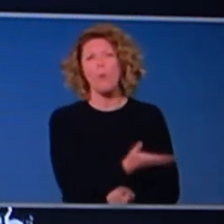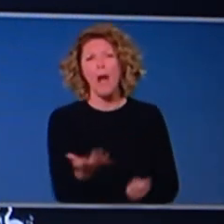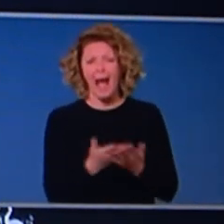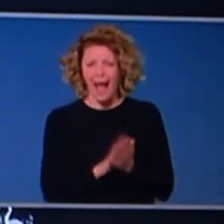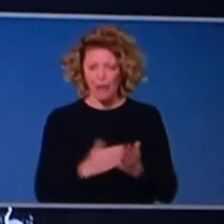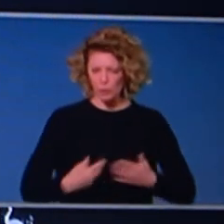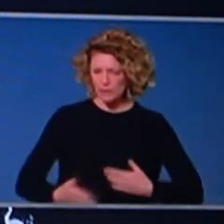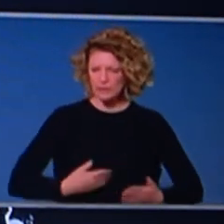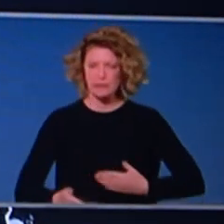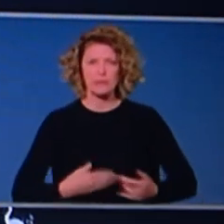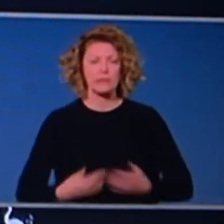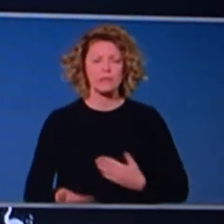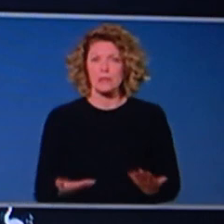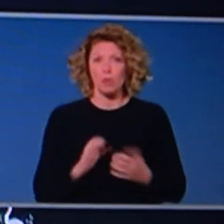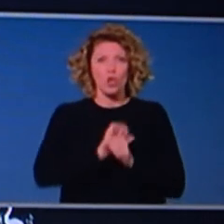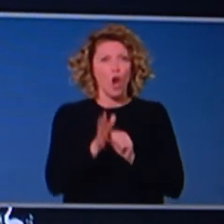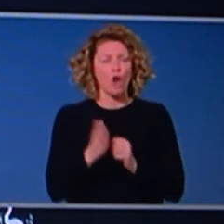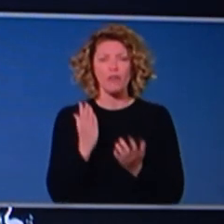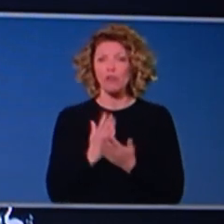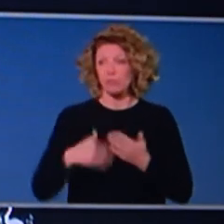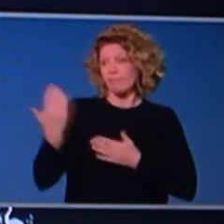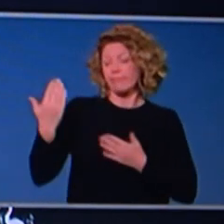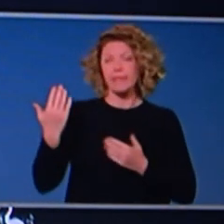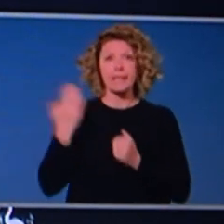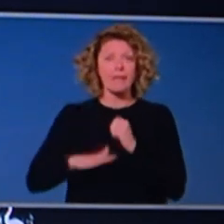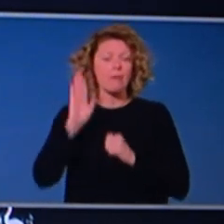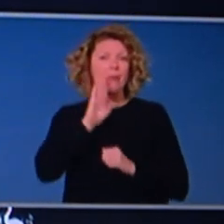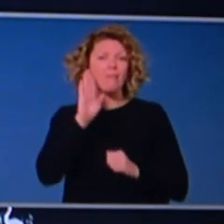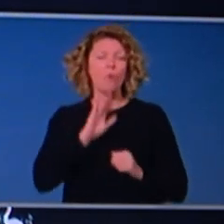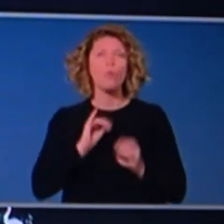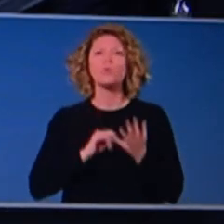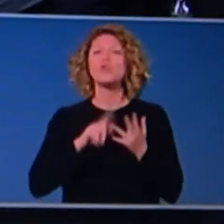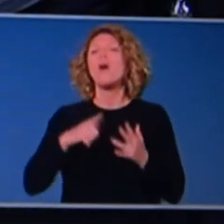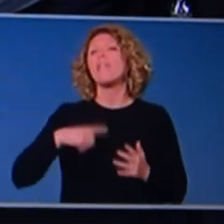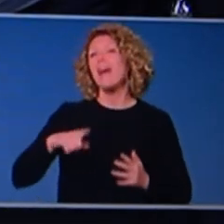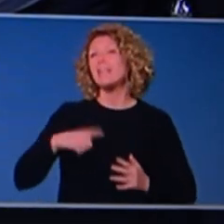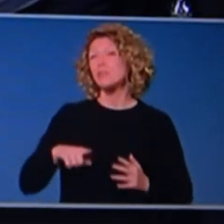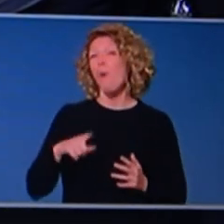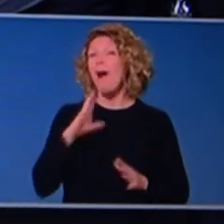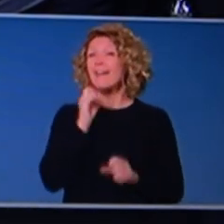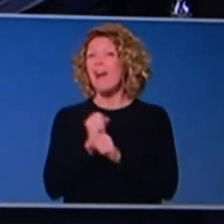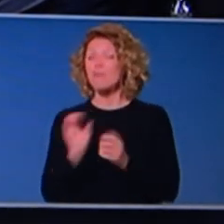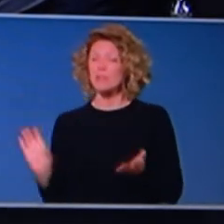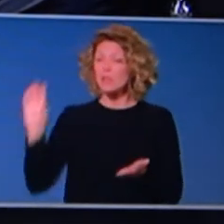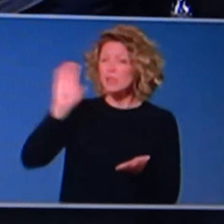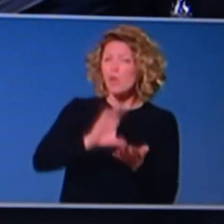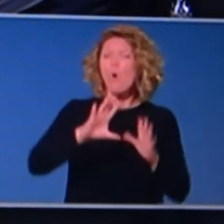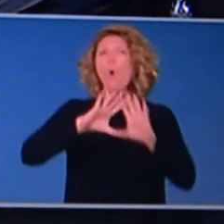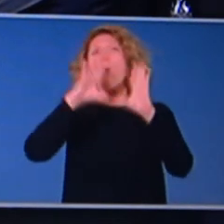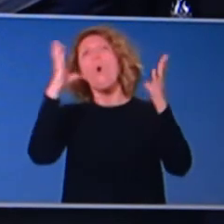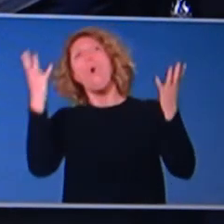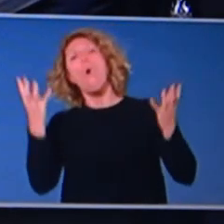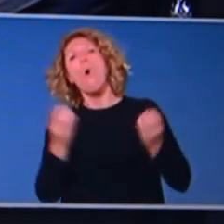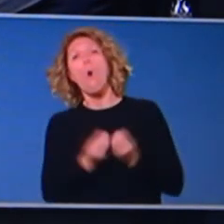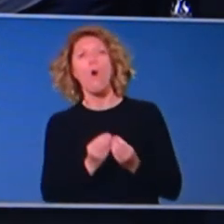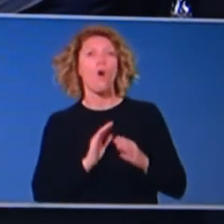COVID-19. And as the Prime Minister said, that takes the total amount that the government's put in specifically for COVID-19